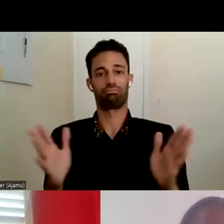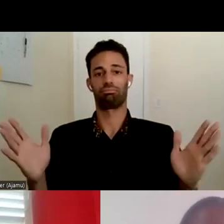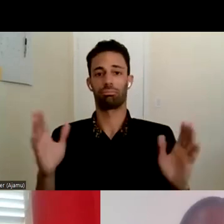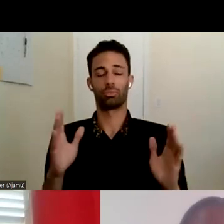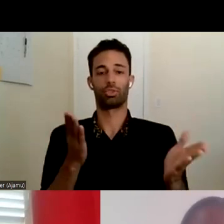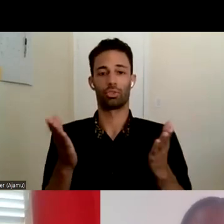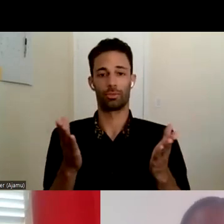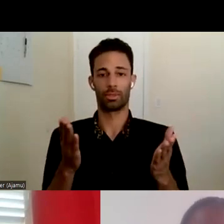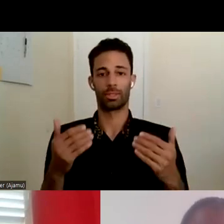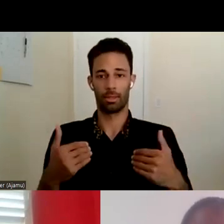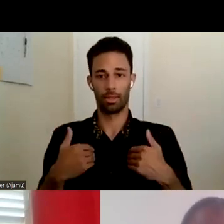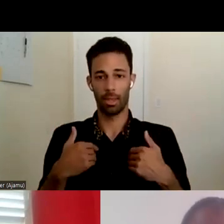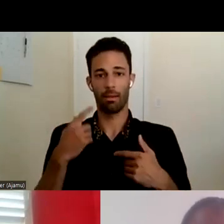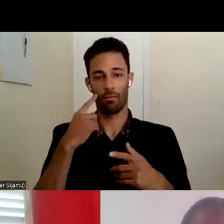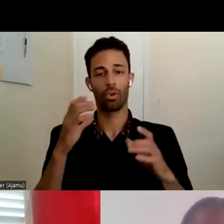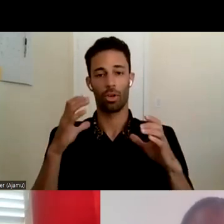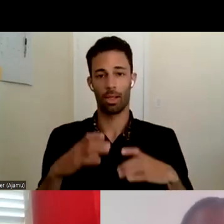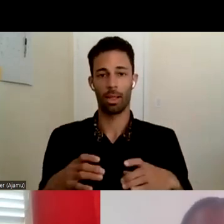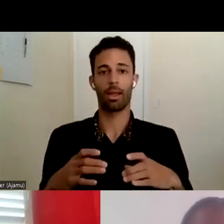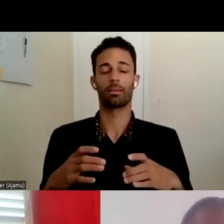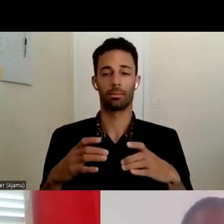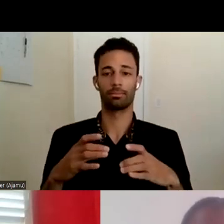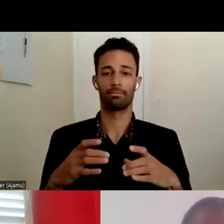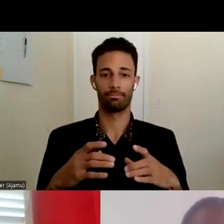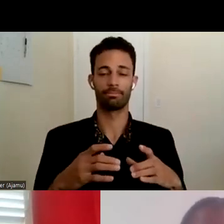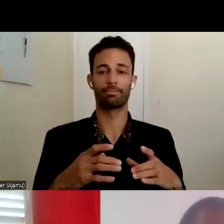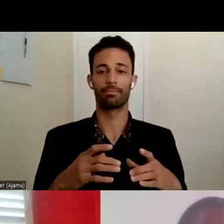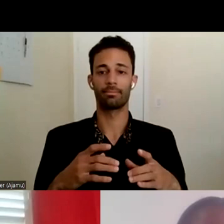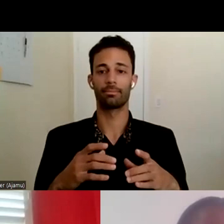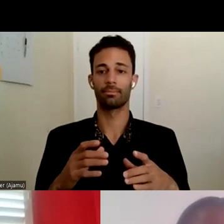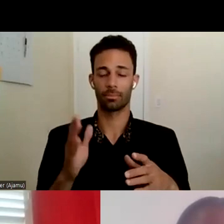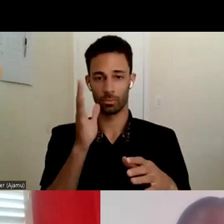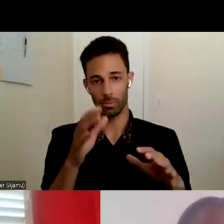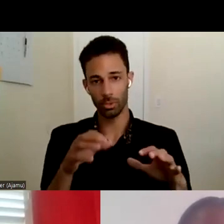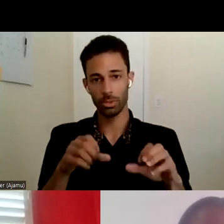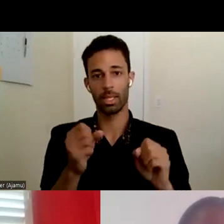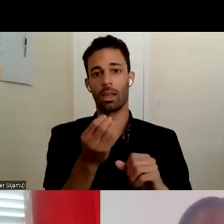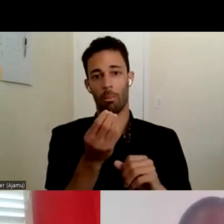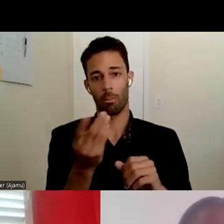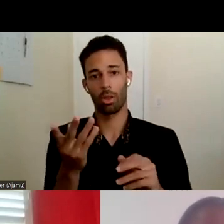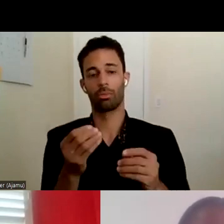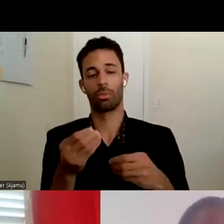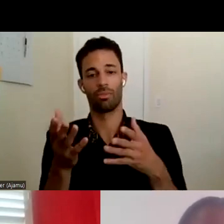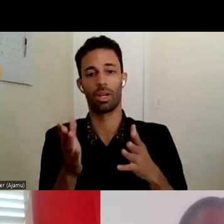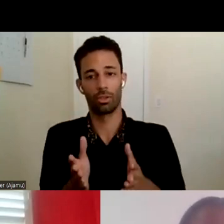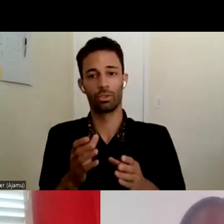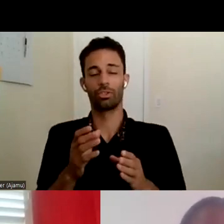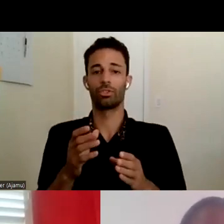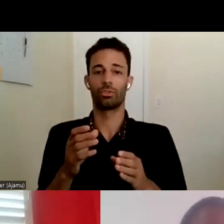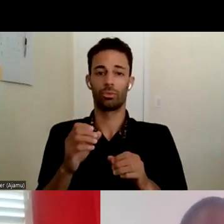for a client like this. You know it's going to take multiple providers being in lockstep.